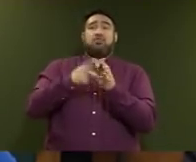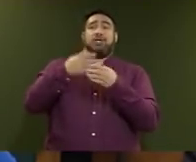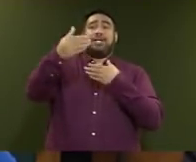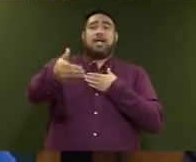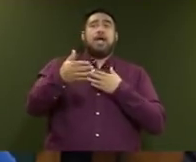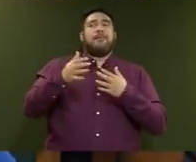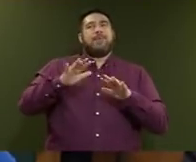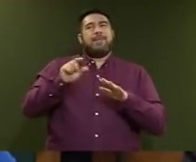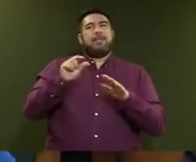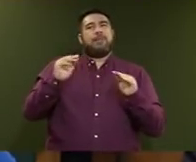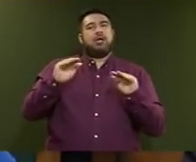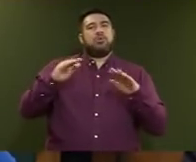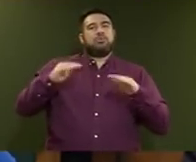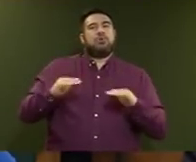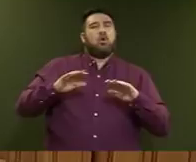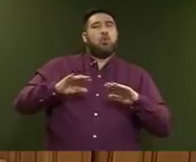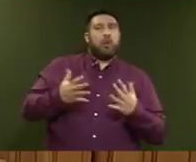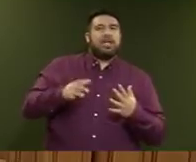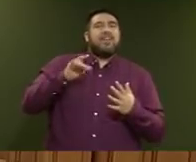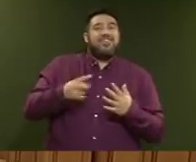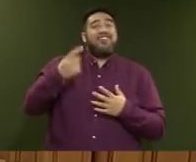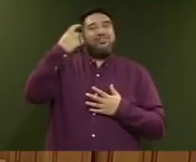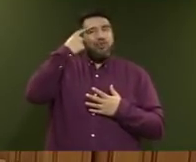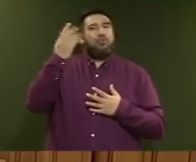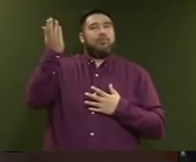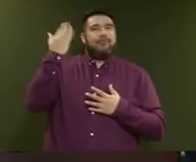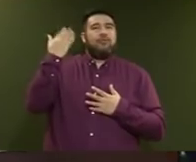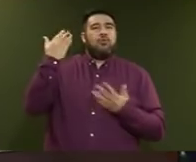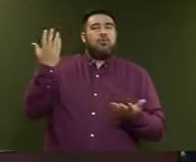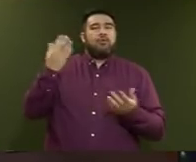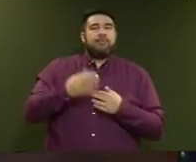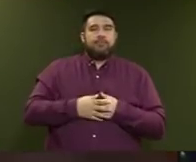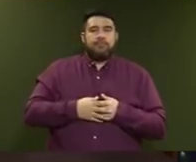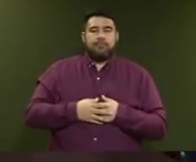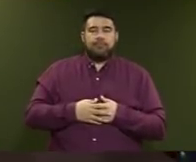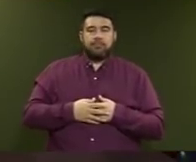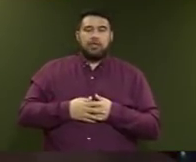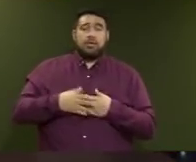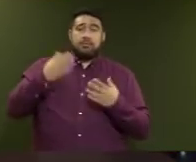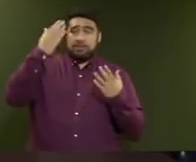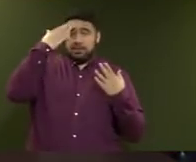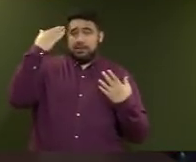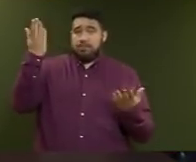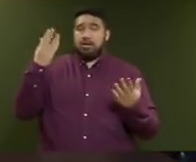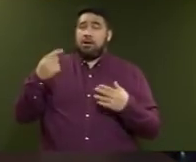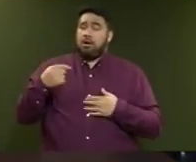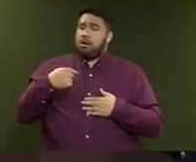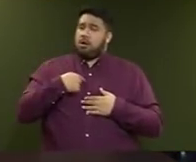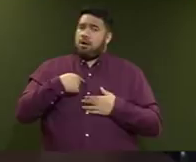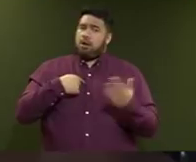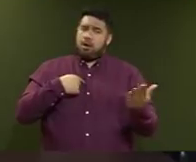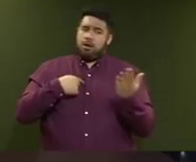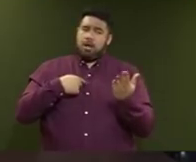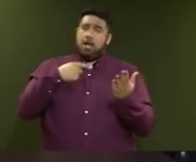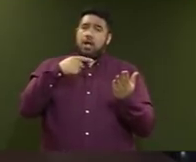weaker than forecast in the budget? Mr Speaker, I would not characterise that as